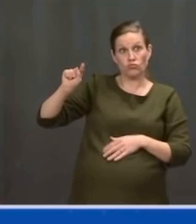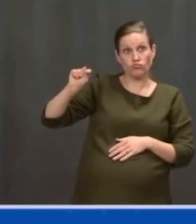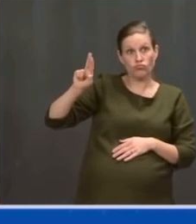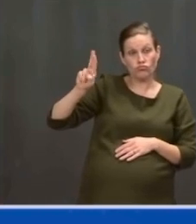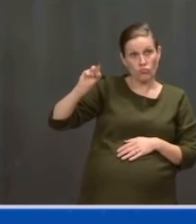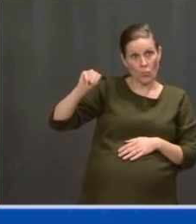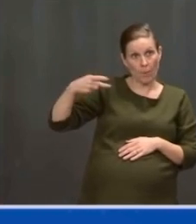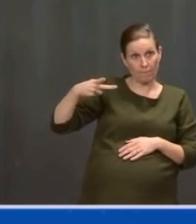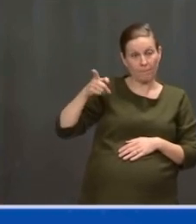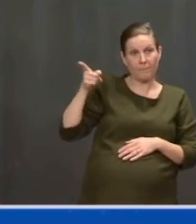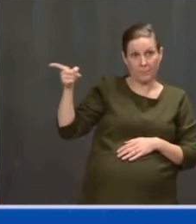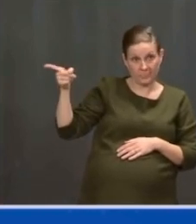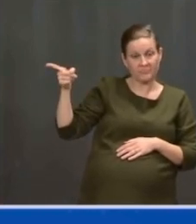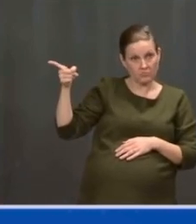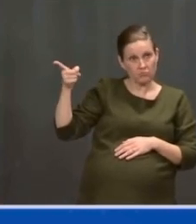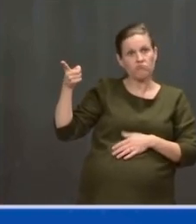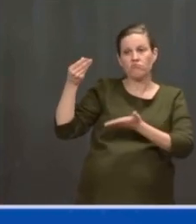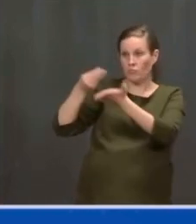1 percent.